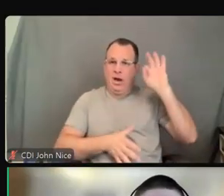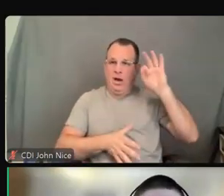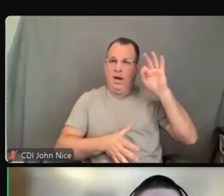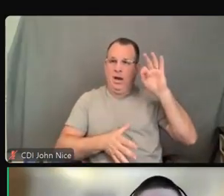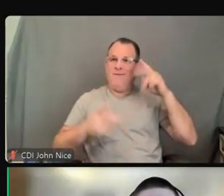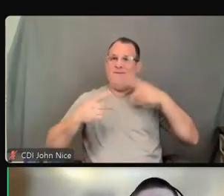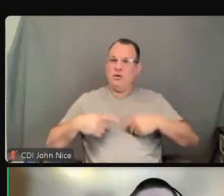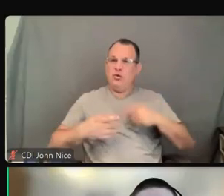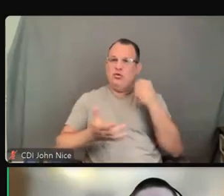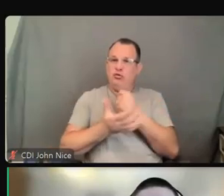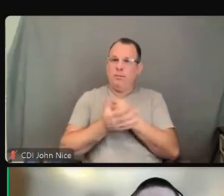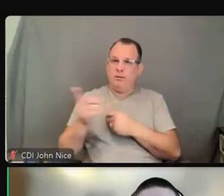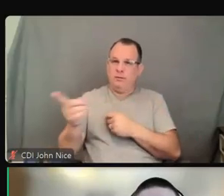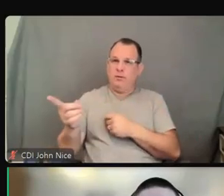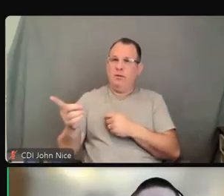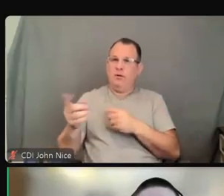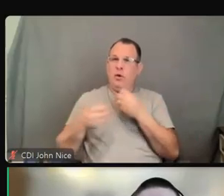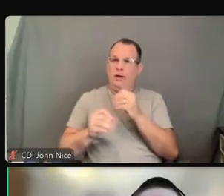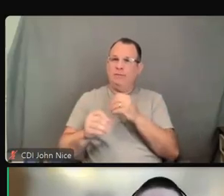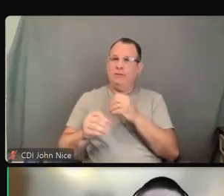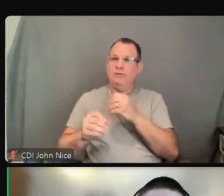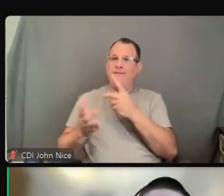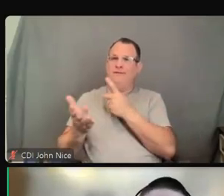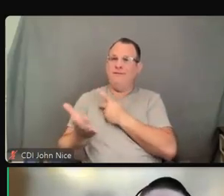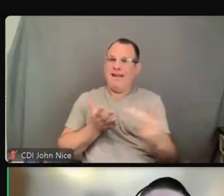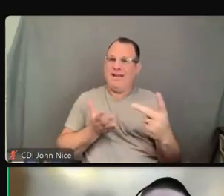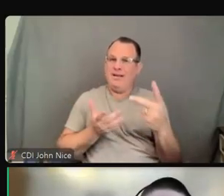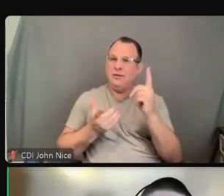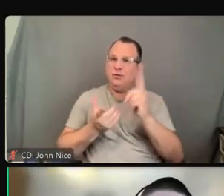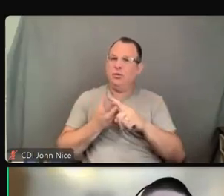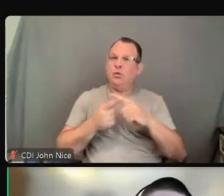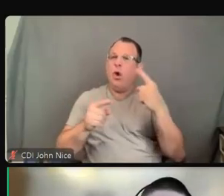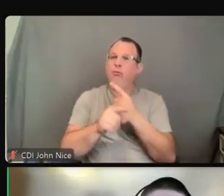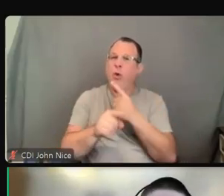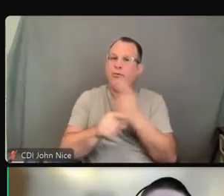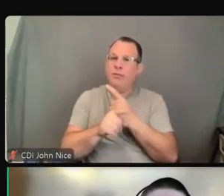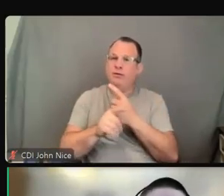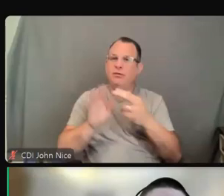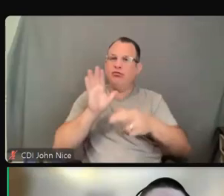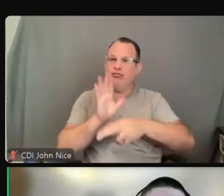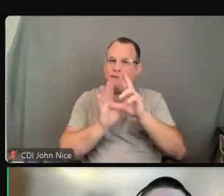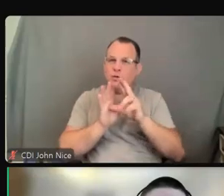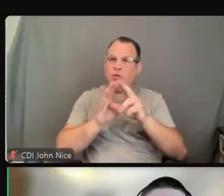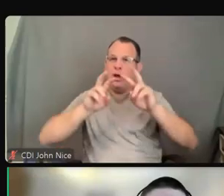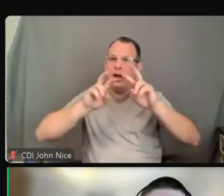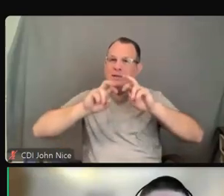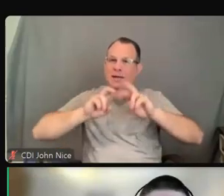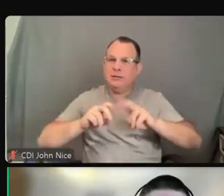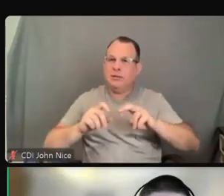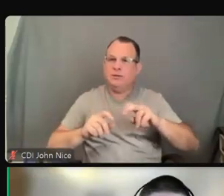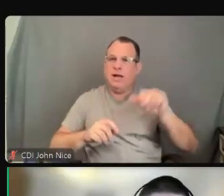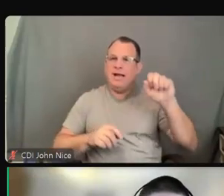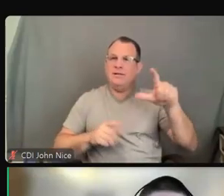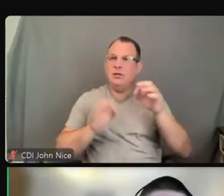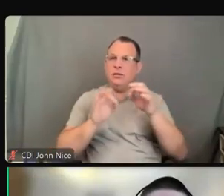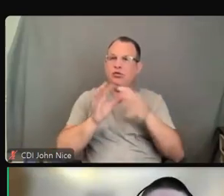failed to perform or properly review and assess the ASL interpreters that